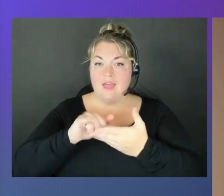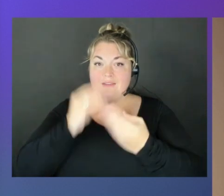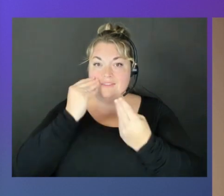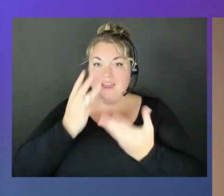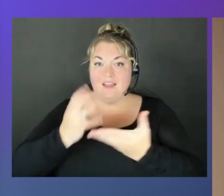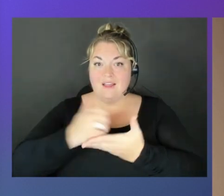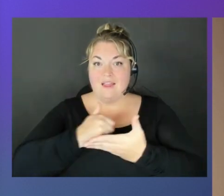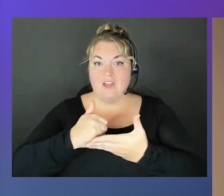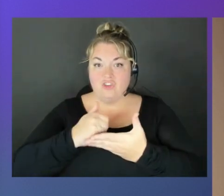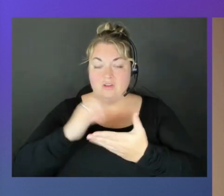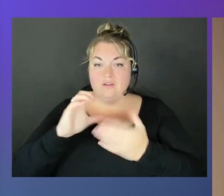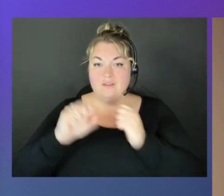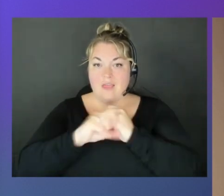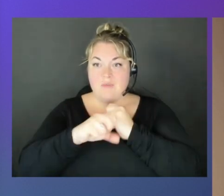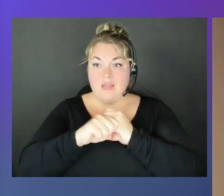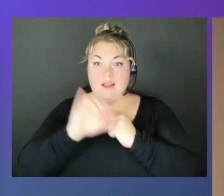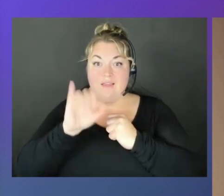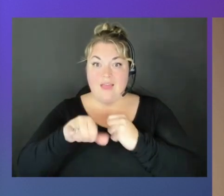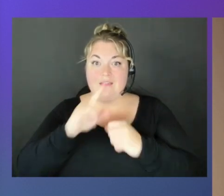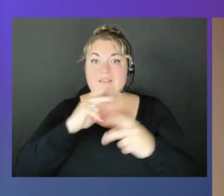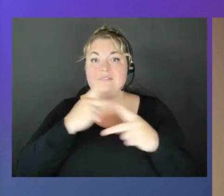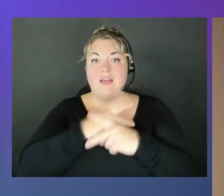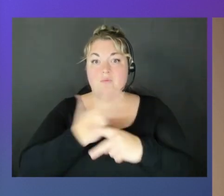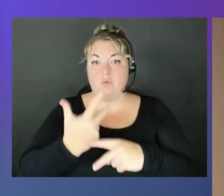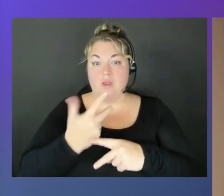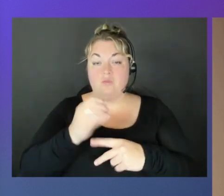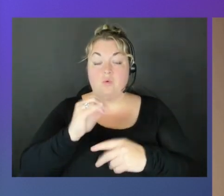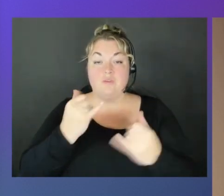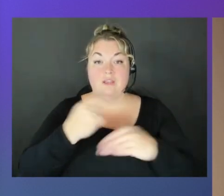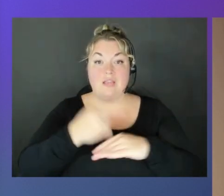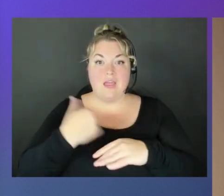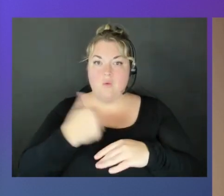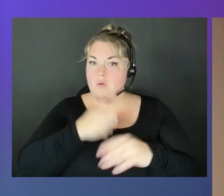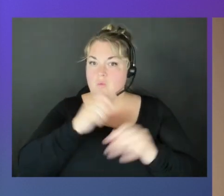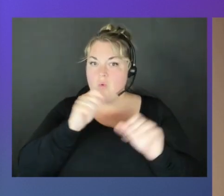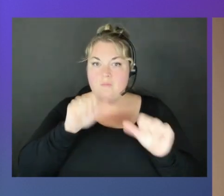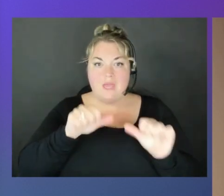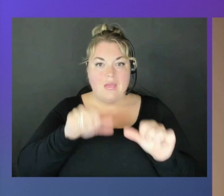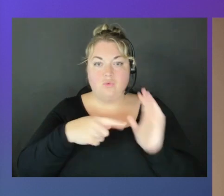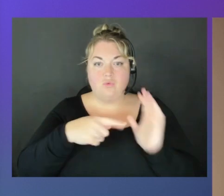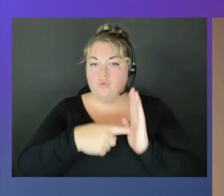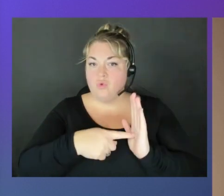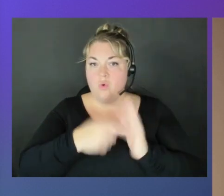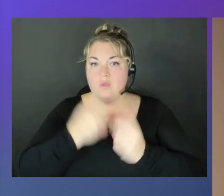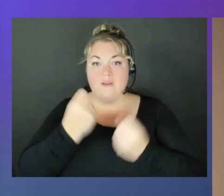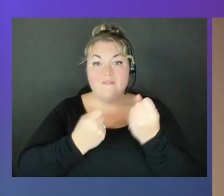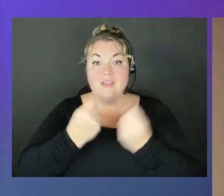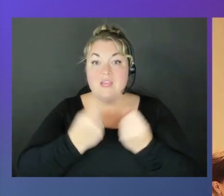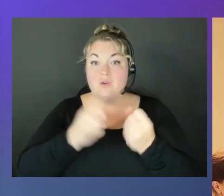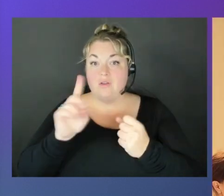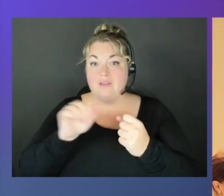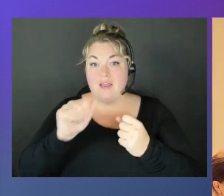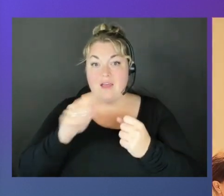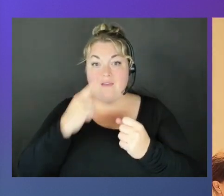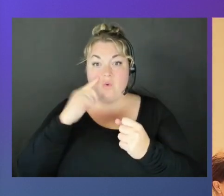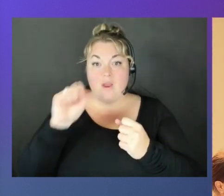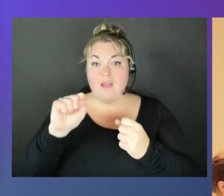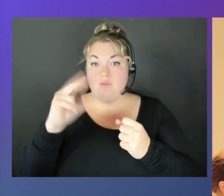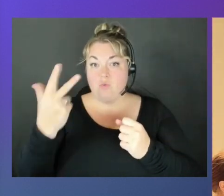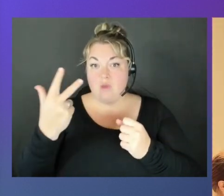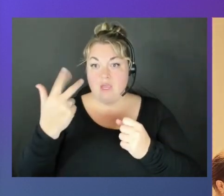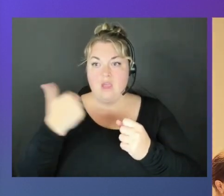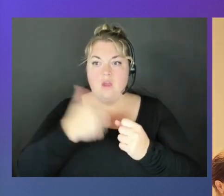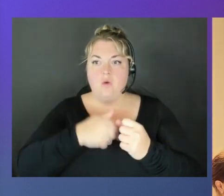destination is the Timestream. So today we won't be able to show the vehicle data on S3. I'm going to show you